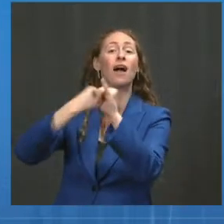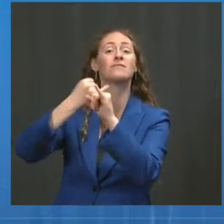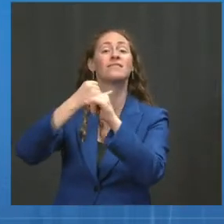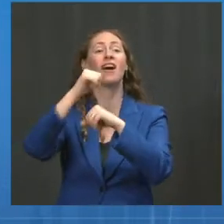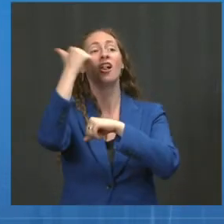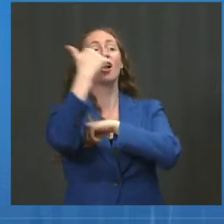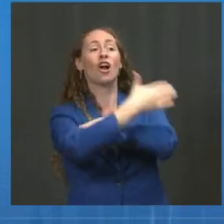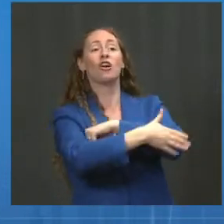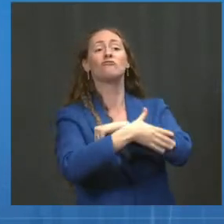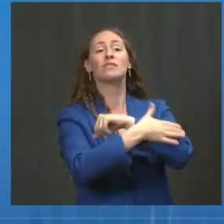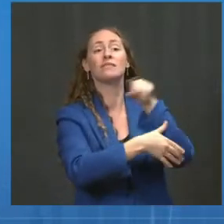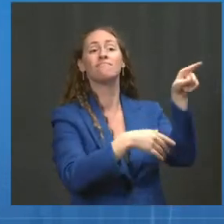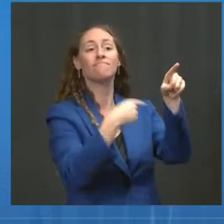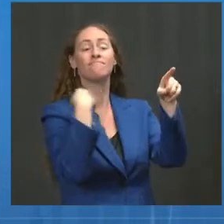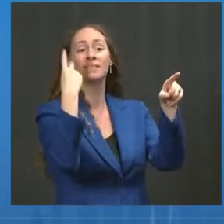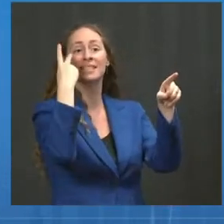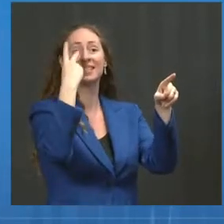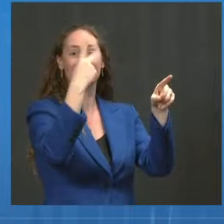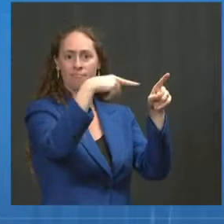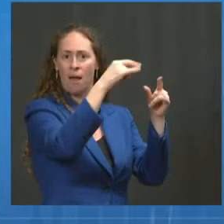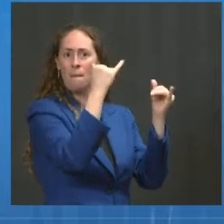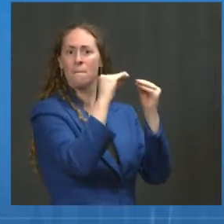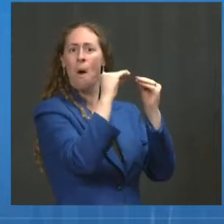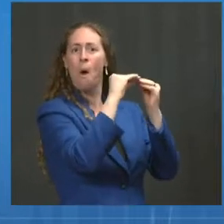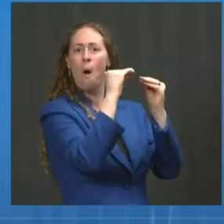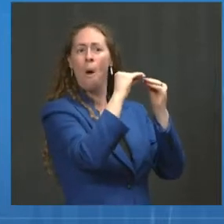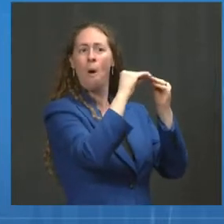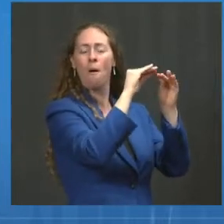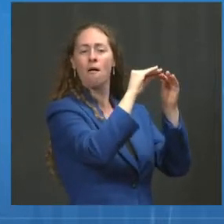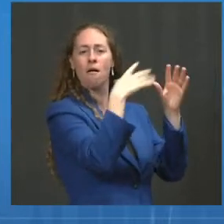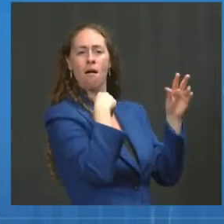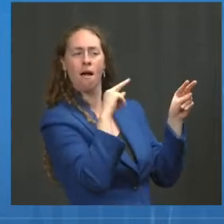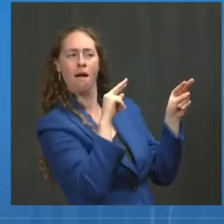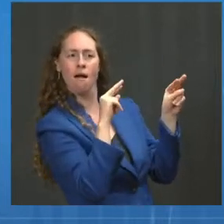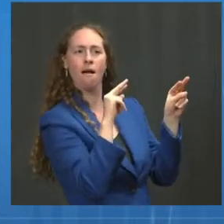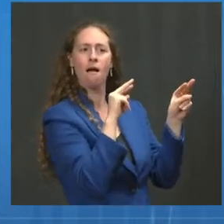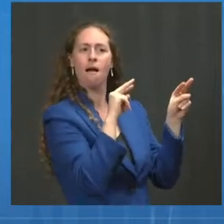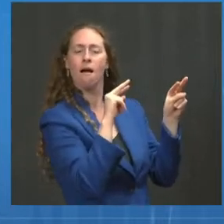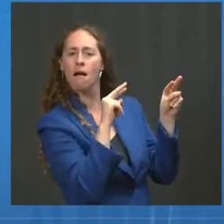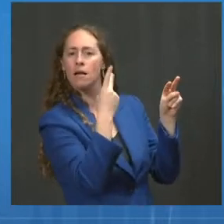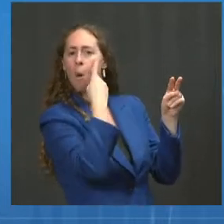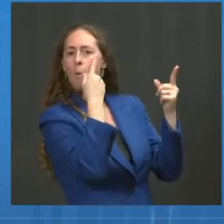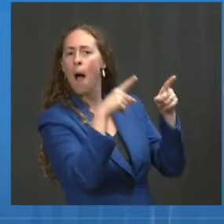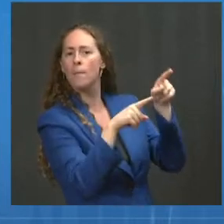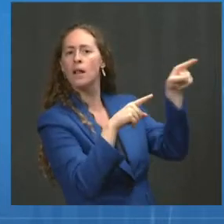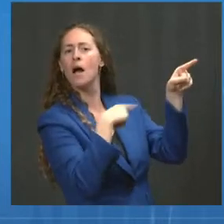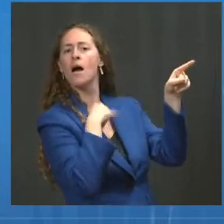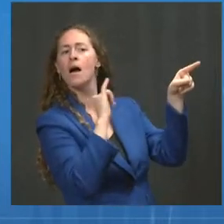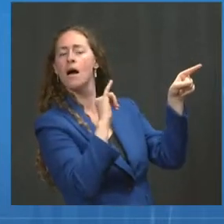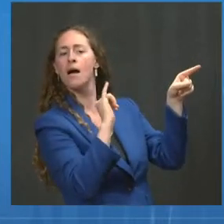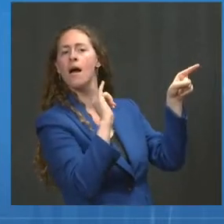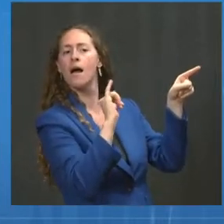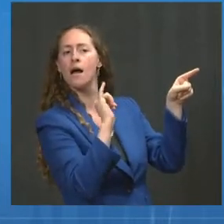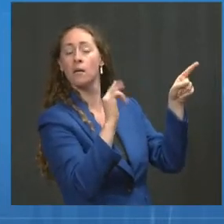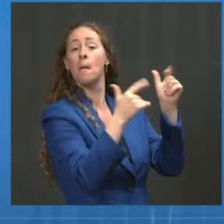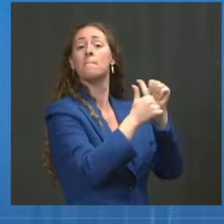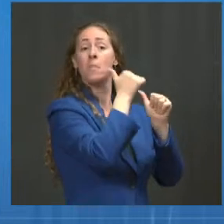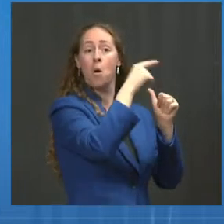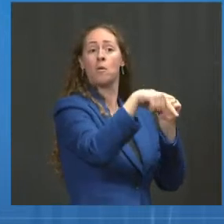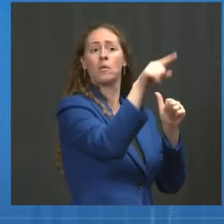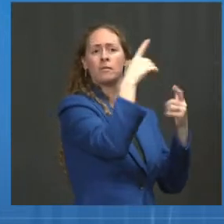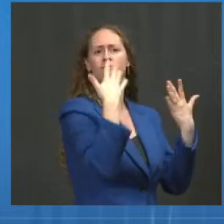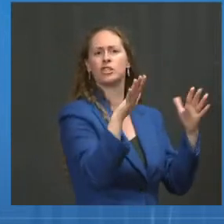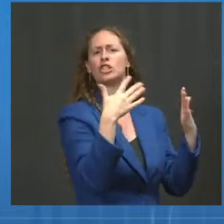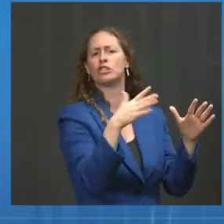have vaccinated large, a few weeks ahead of us in terms of large portions of their population that have been vaccinated. And data we've seen from our